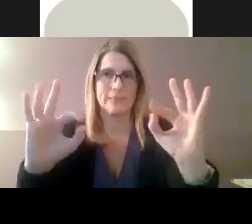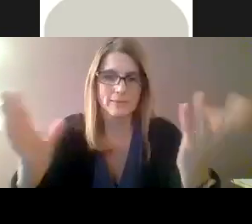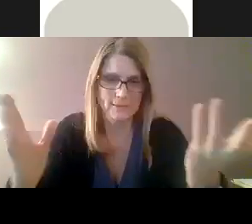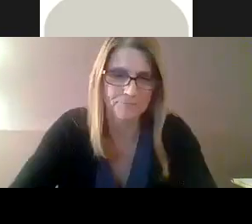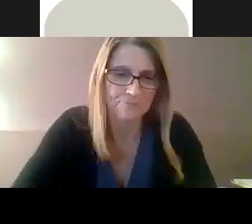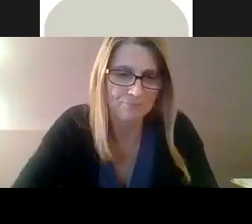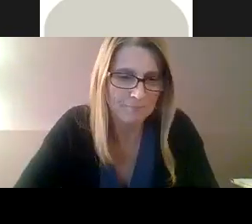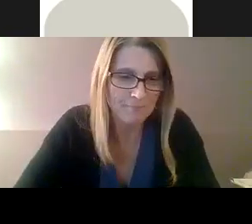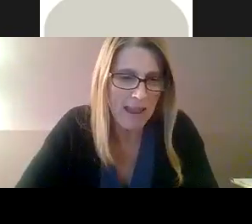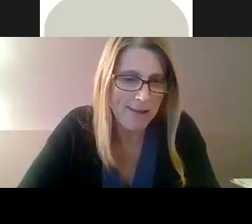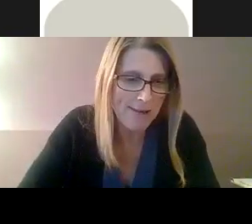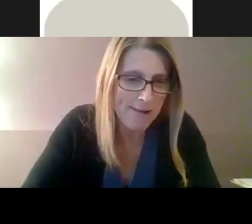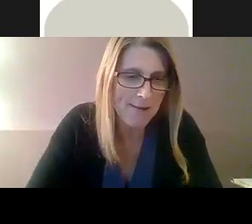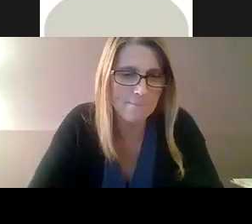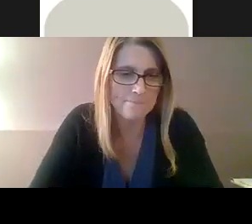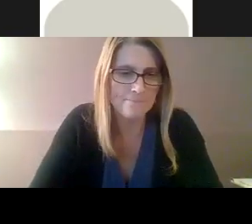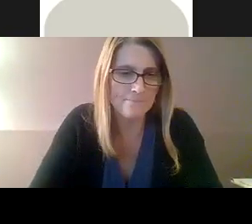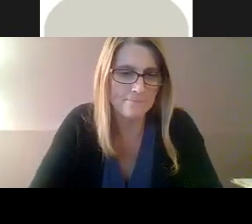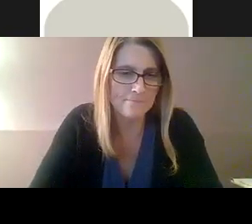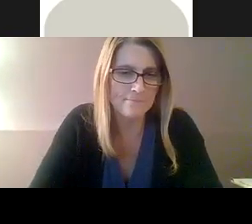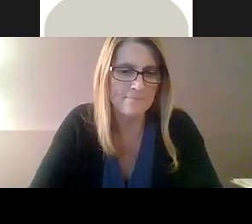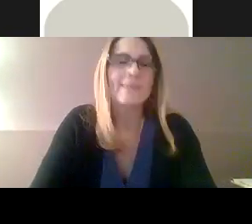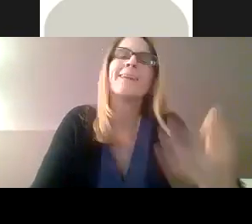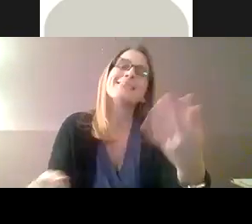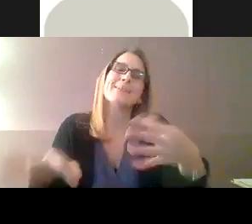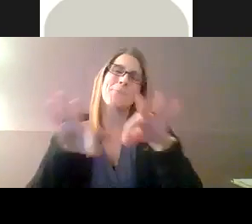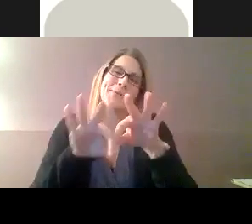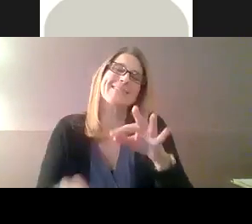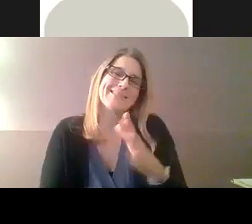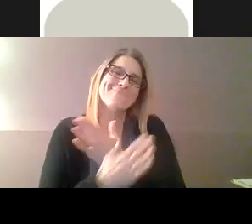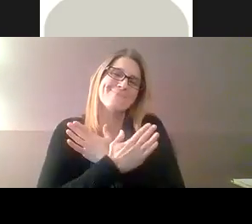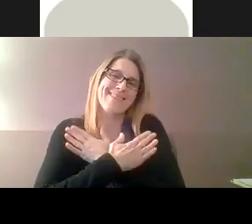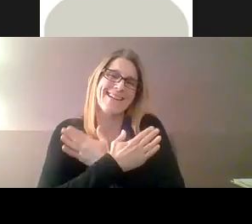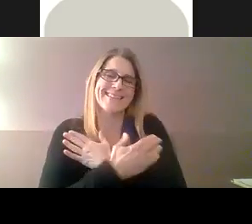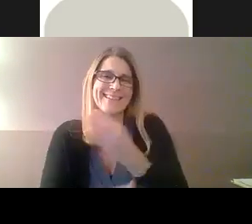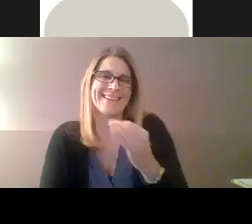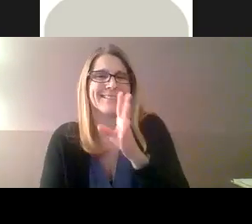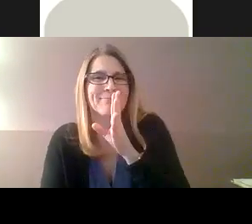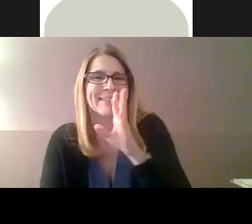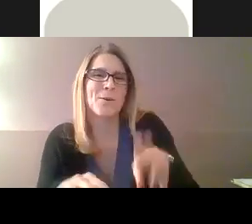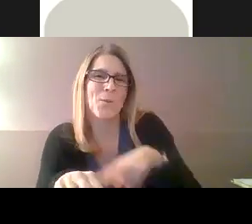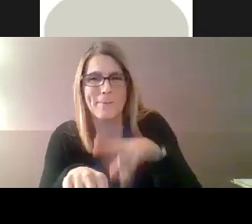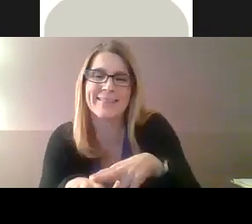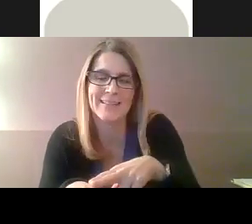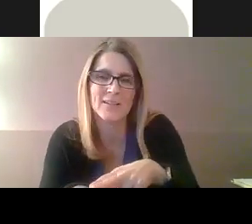So just be mindful of that, that you will have the interpreter standing or sitting next or near you.